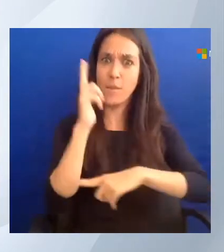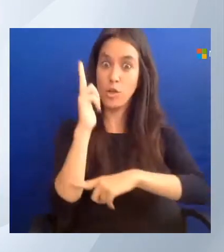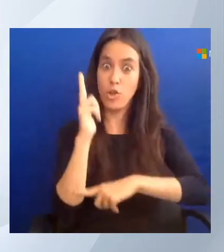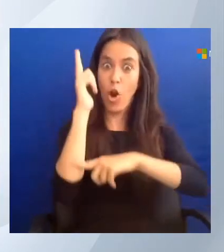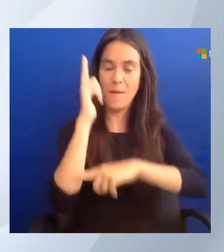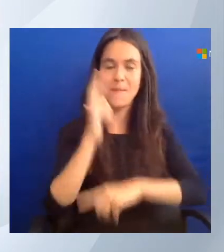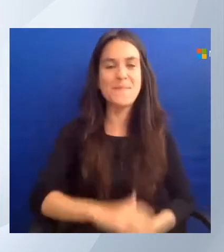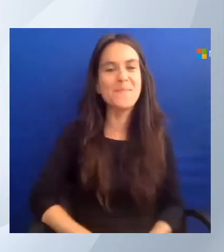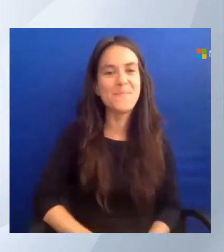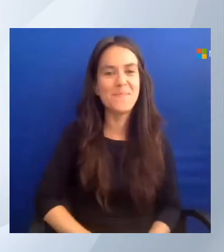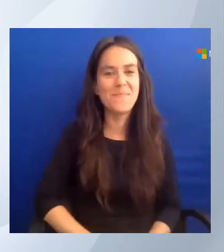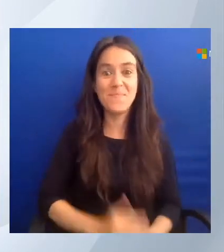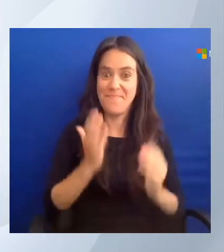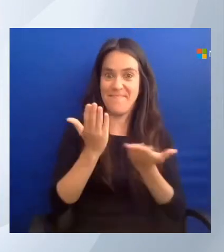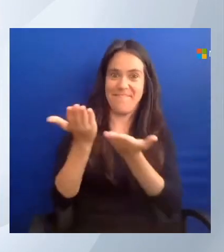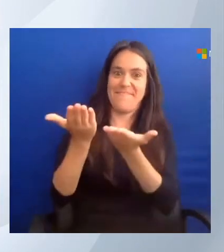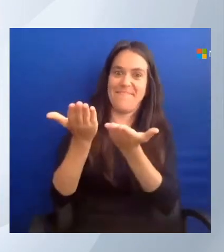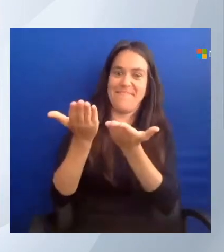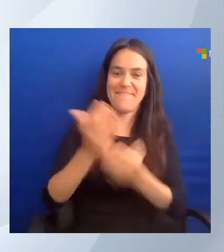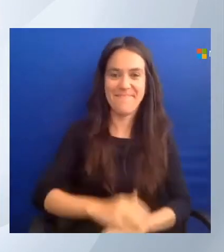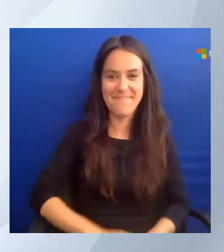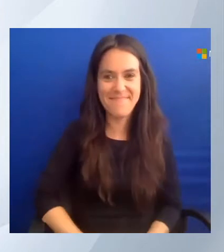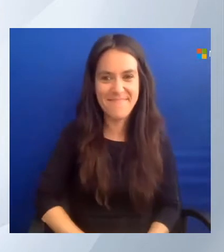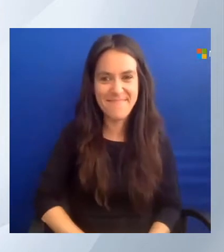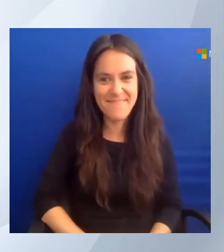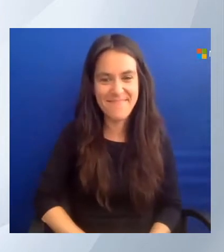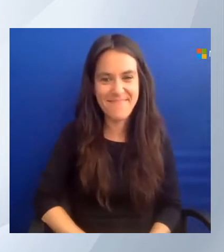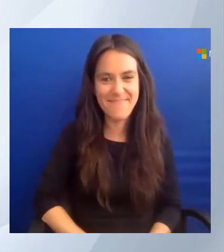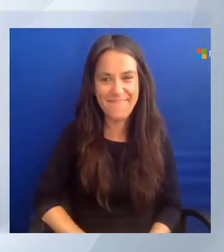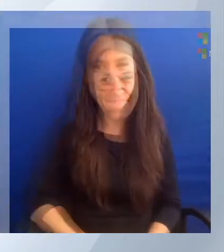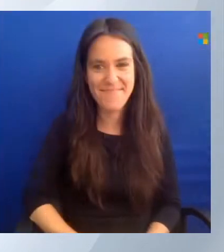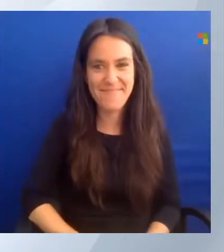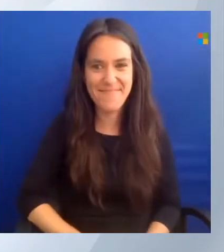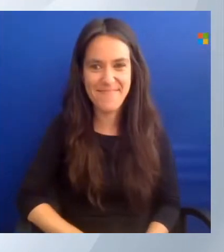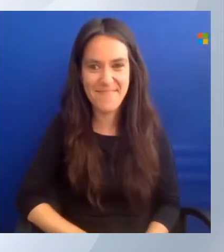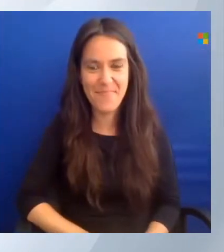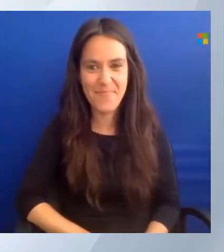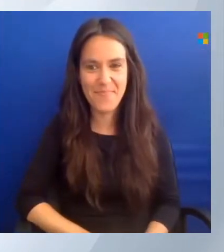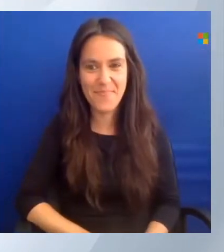is yours. Goed luck met je session. Dank u.